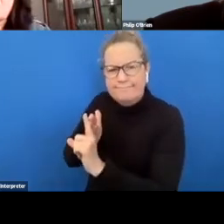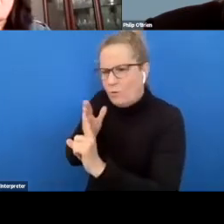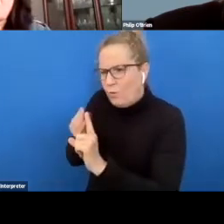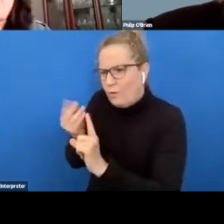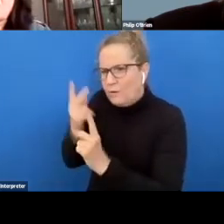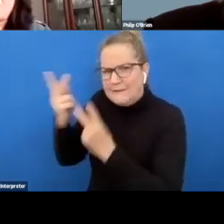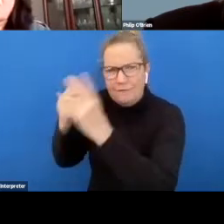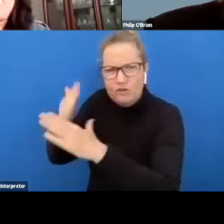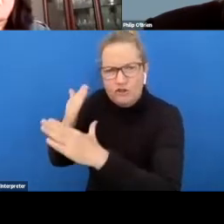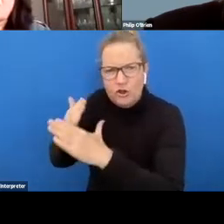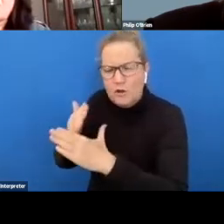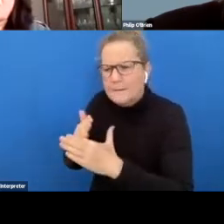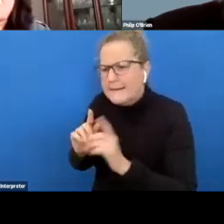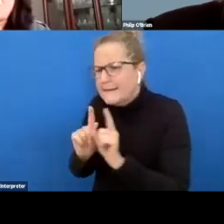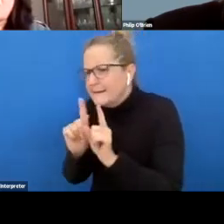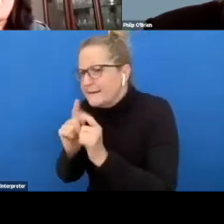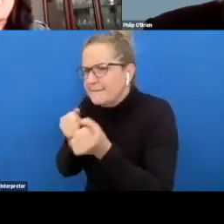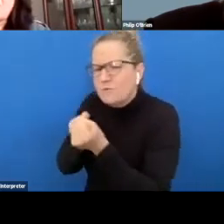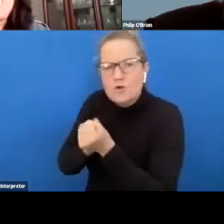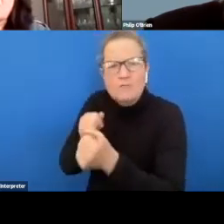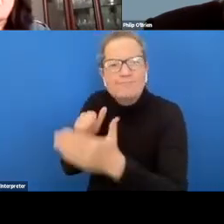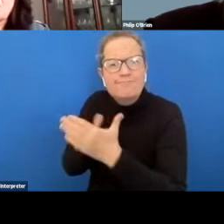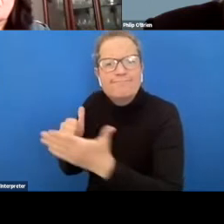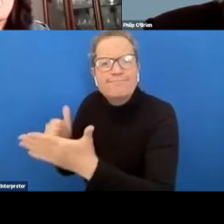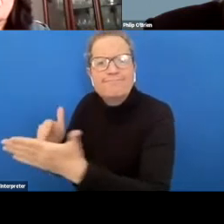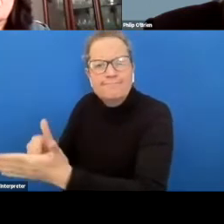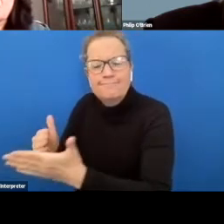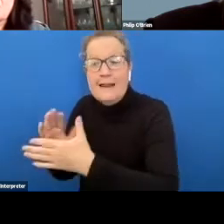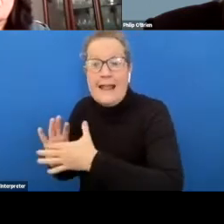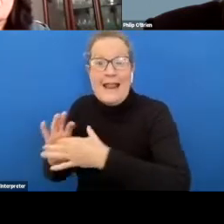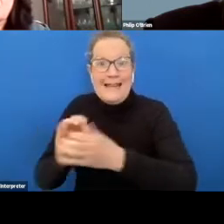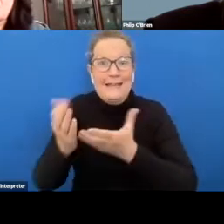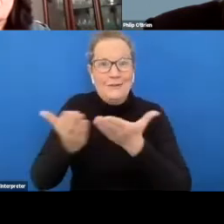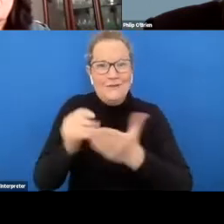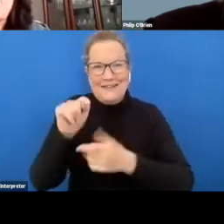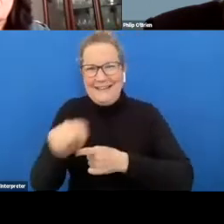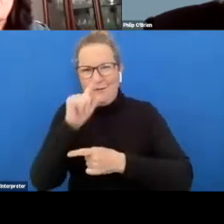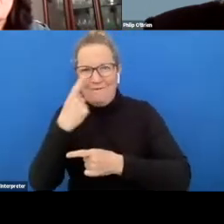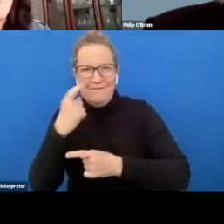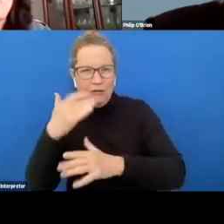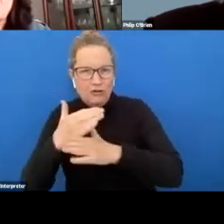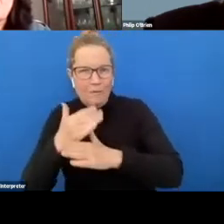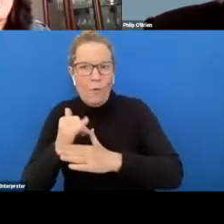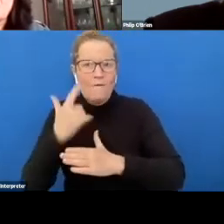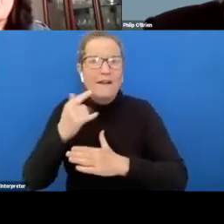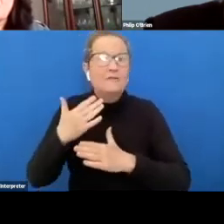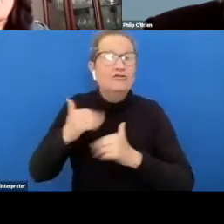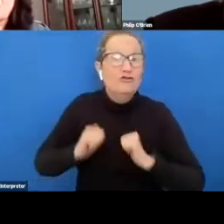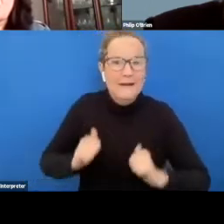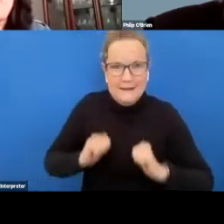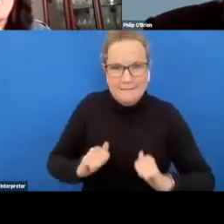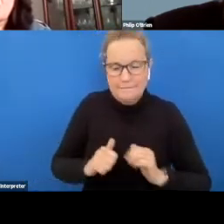help them overcome barriers um and linking them into services where they can find jobs or training we also have